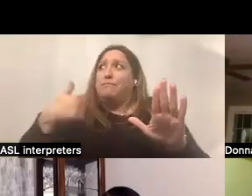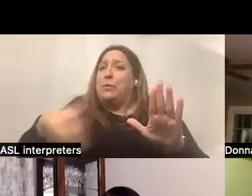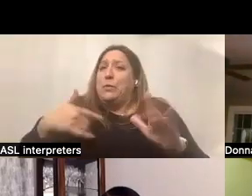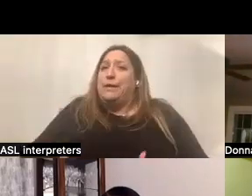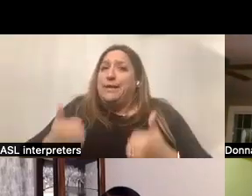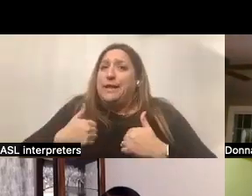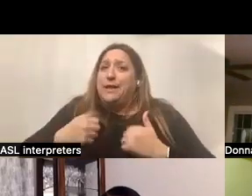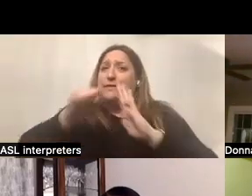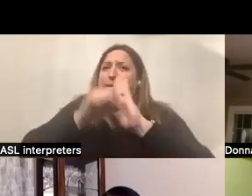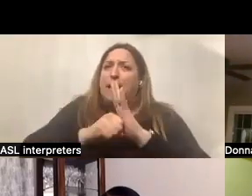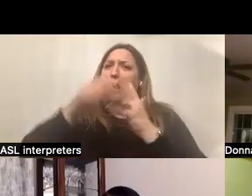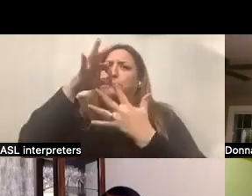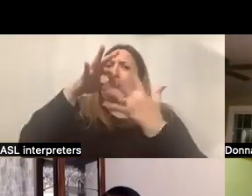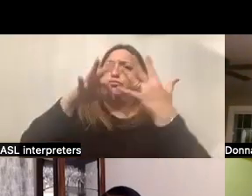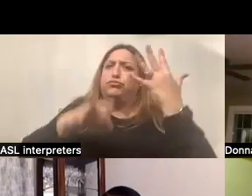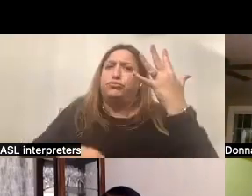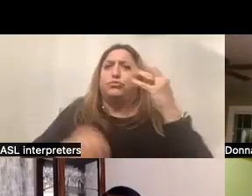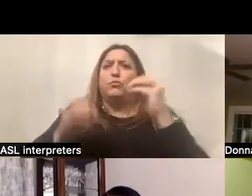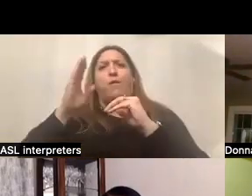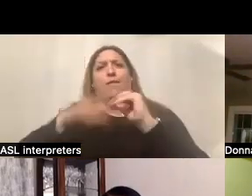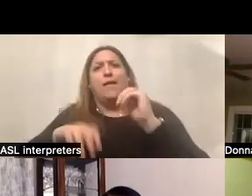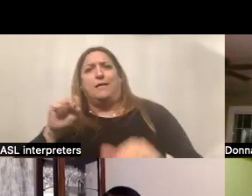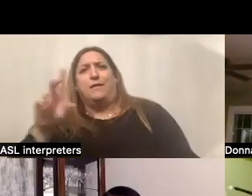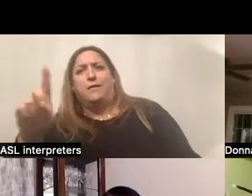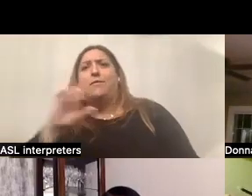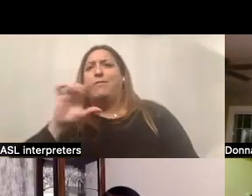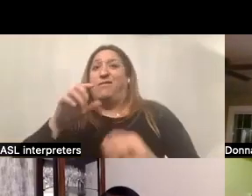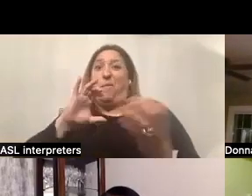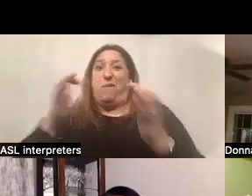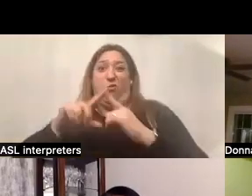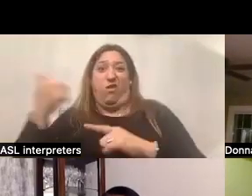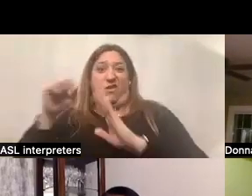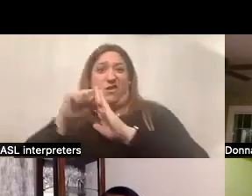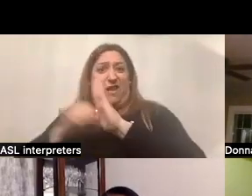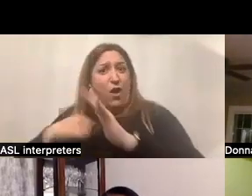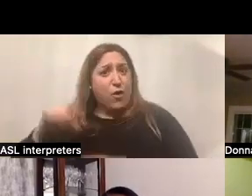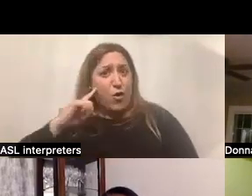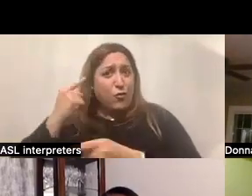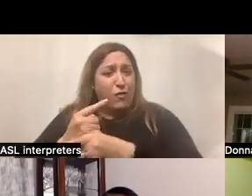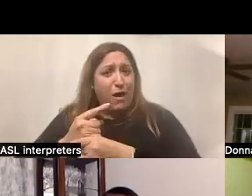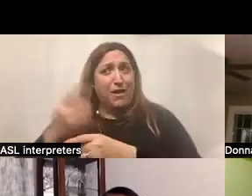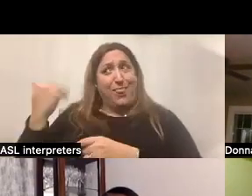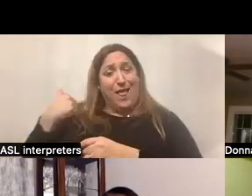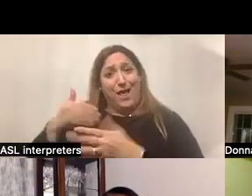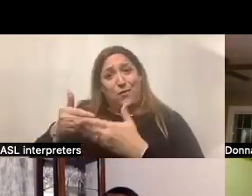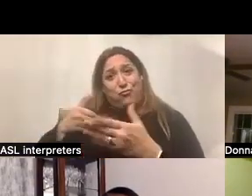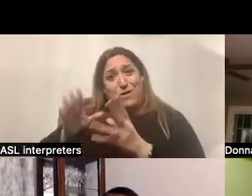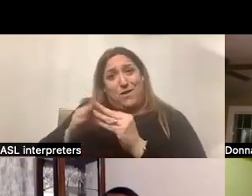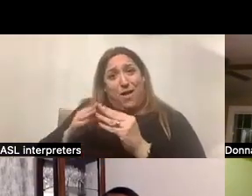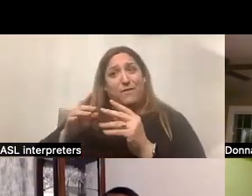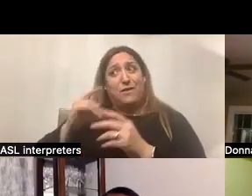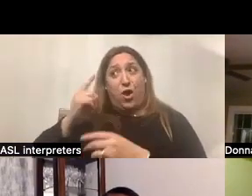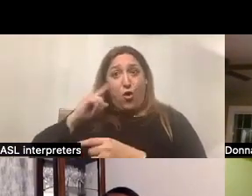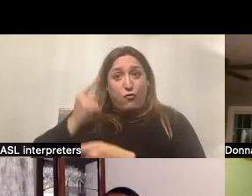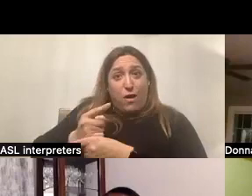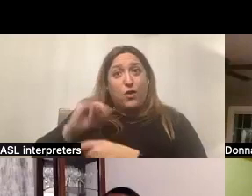more options and self-direction than many other states. And if I heard correctly at the last pre-conference session, New